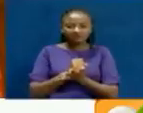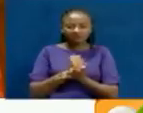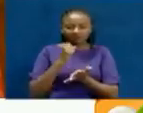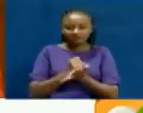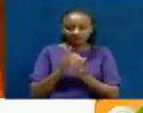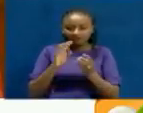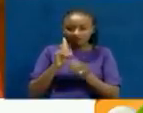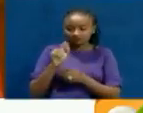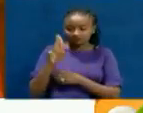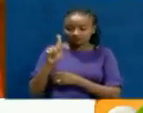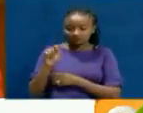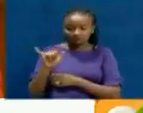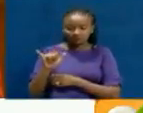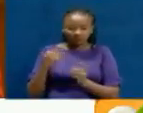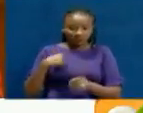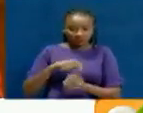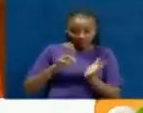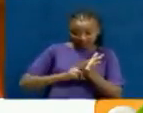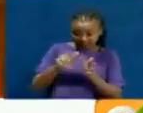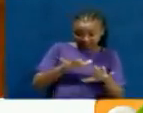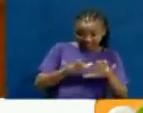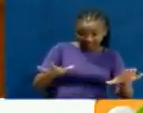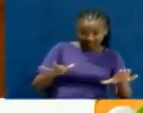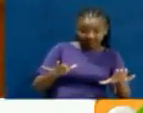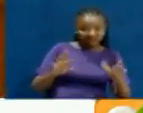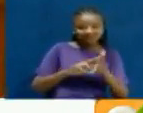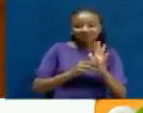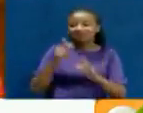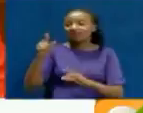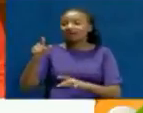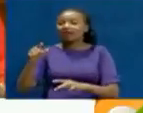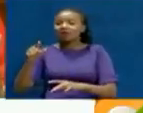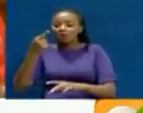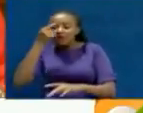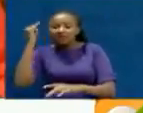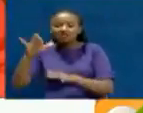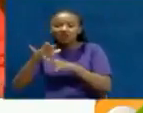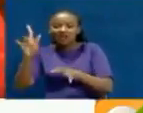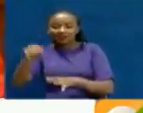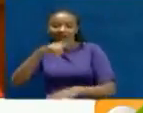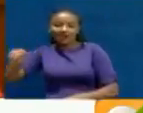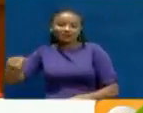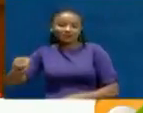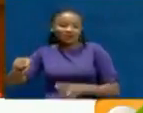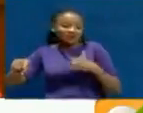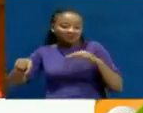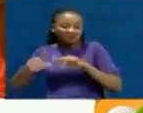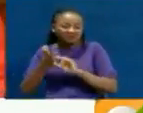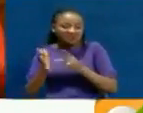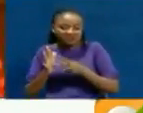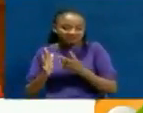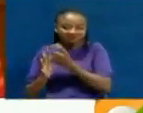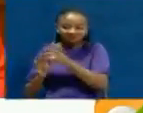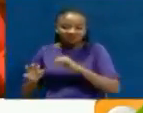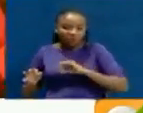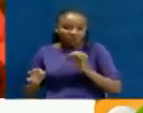Once we register that sectional plan as a ministry, we automatically cancel the mother title. So nobody is available to play monkey with it.